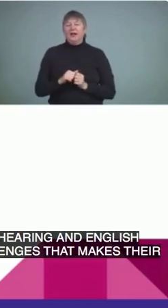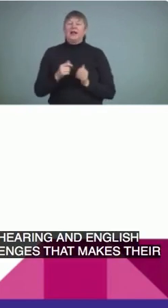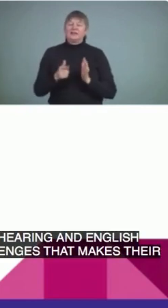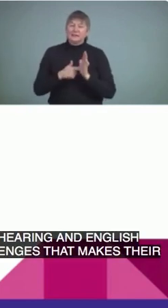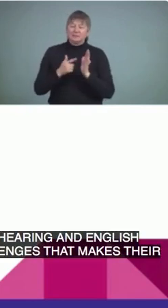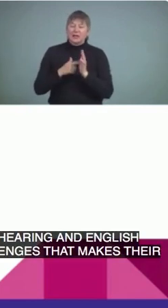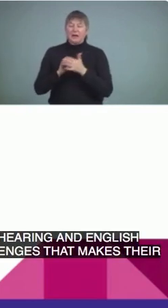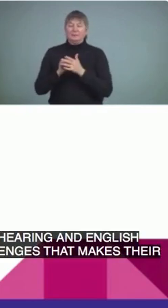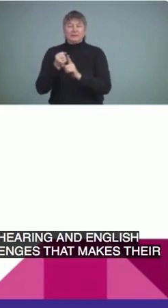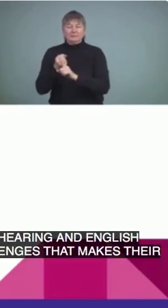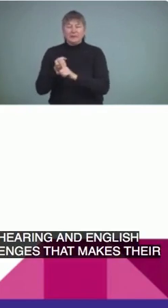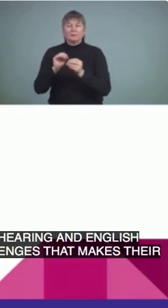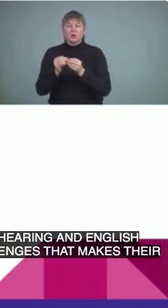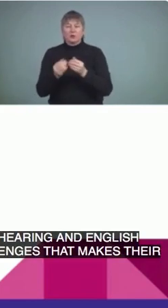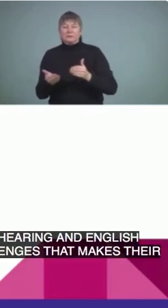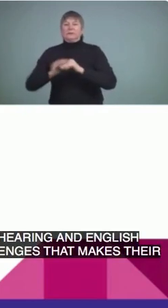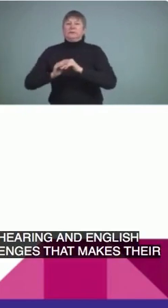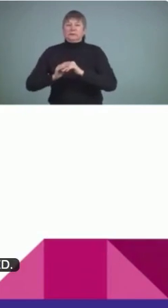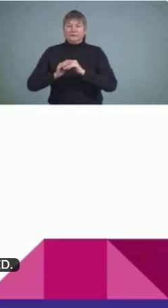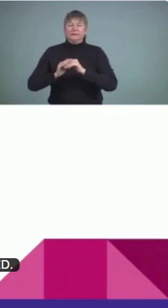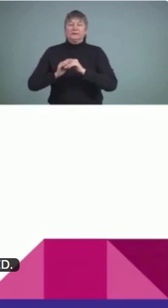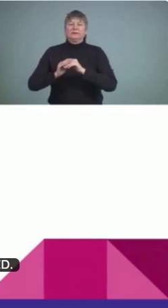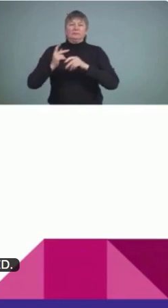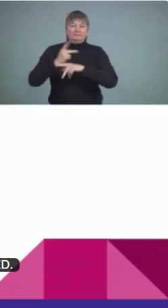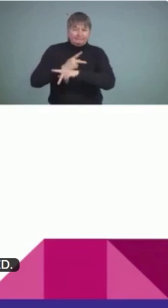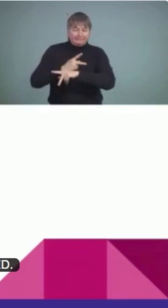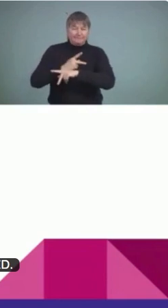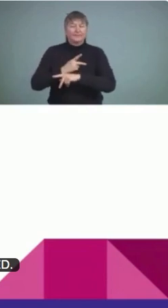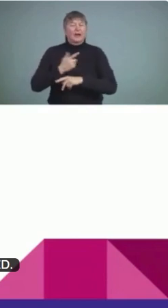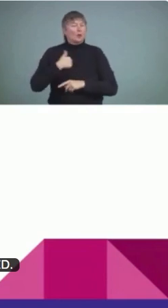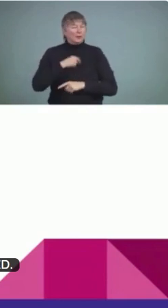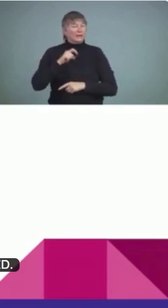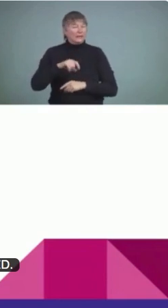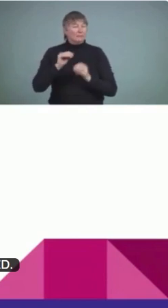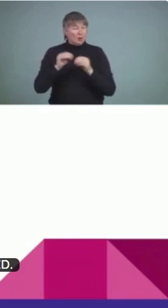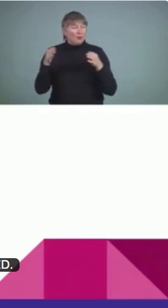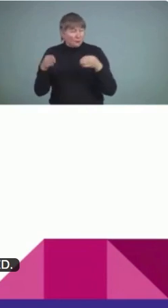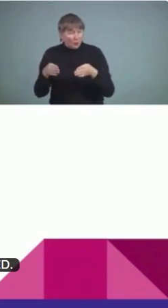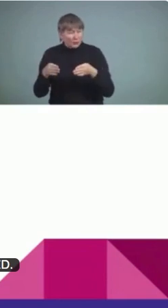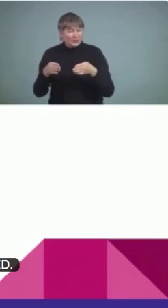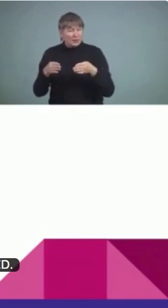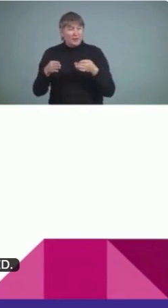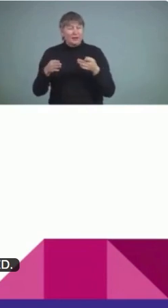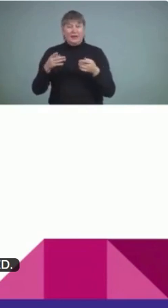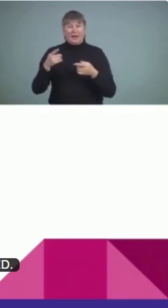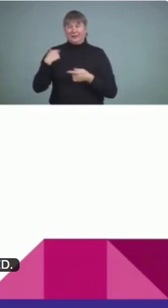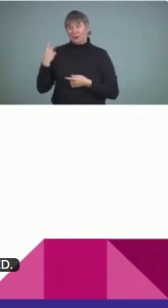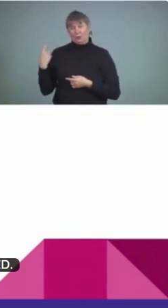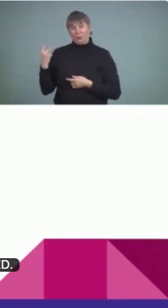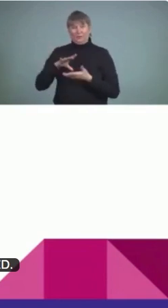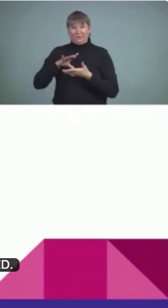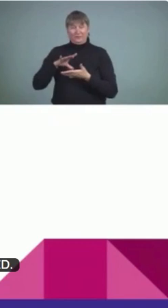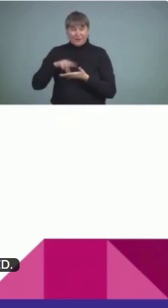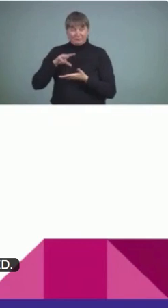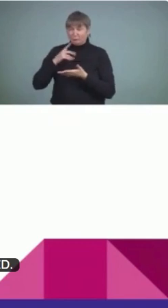compounded. So we believe that there needs to be some more work in this area as what we found research and the